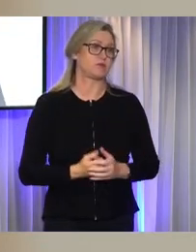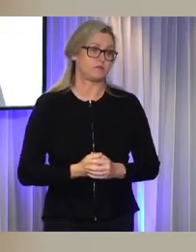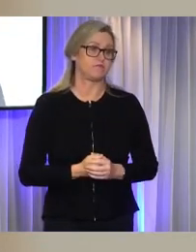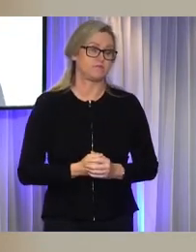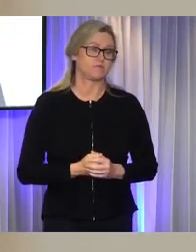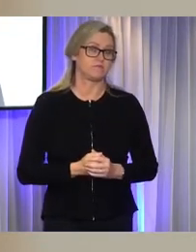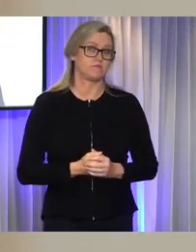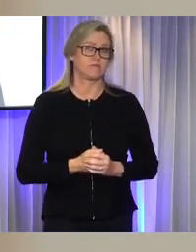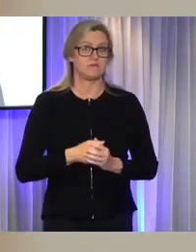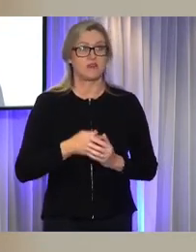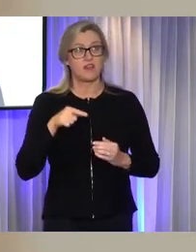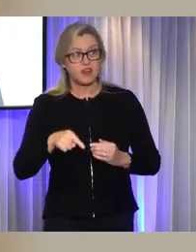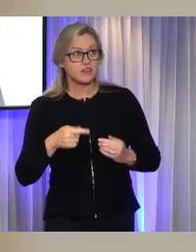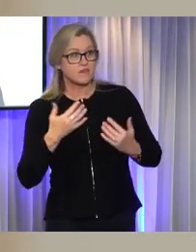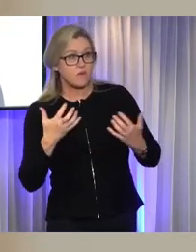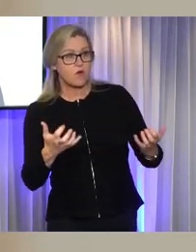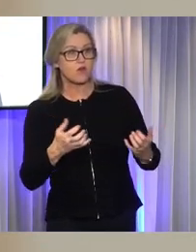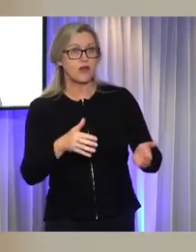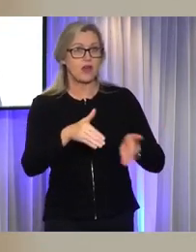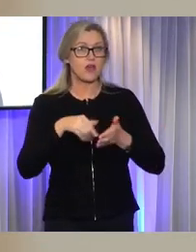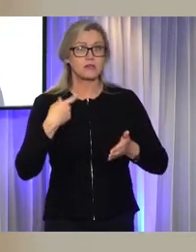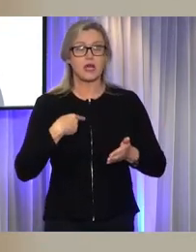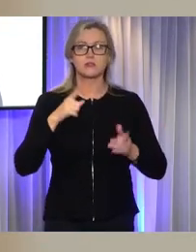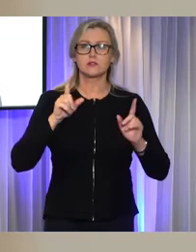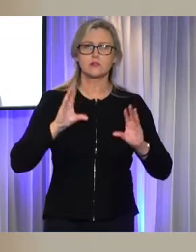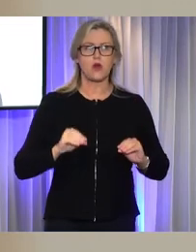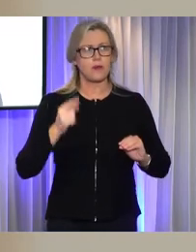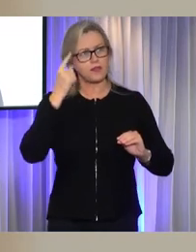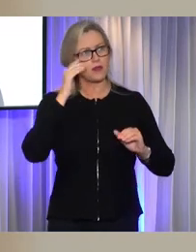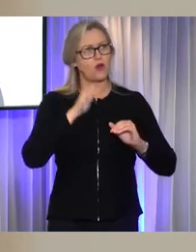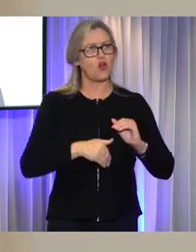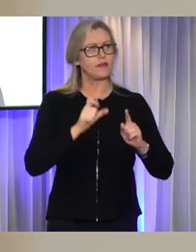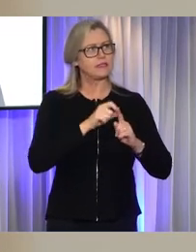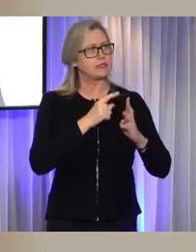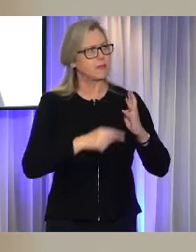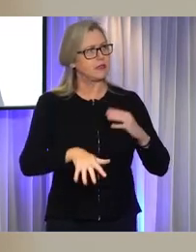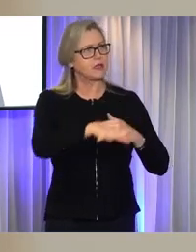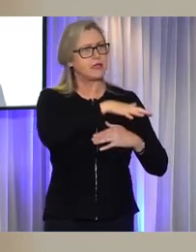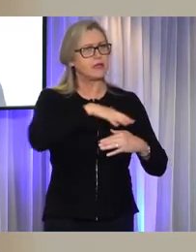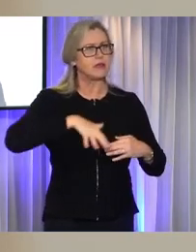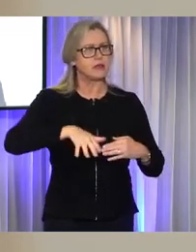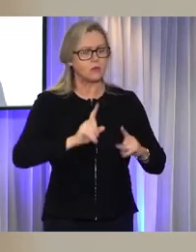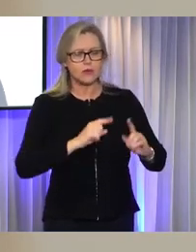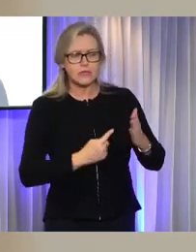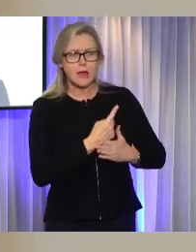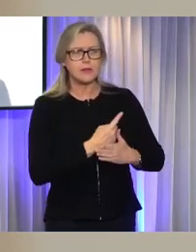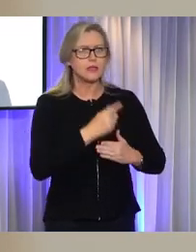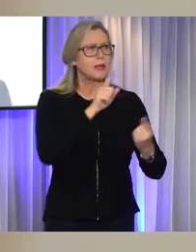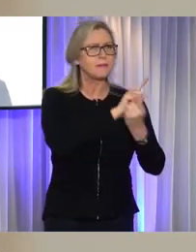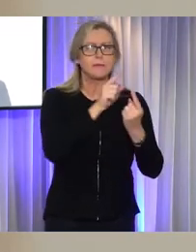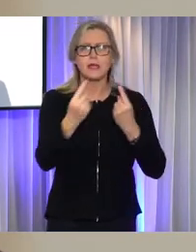an important opportunity to pause and reflect on the disability landscape in Australia, to talk to each other, to compare stories,